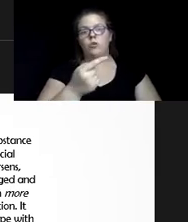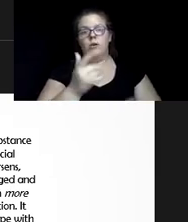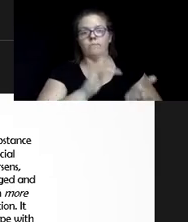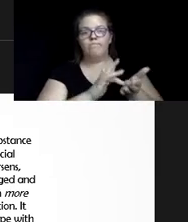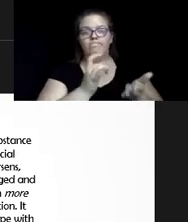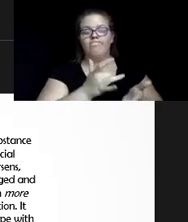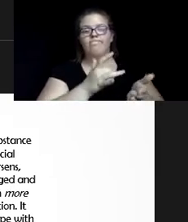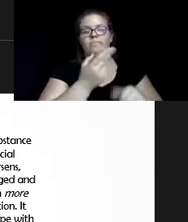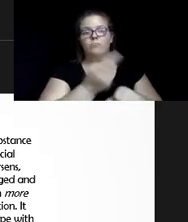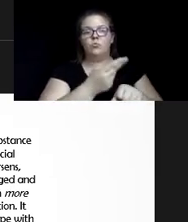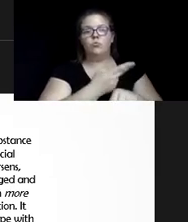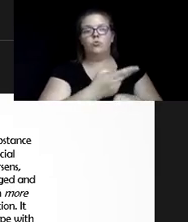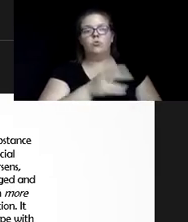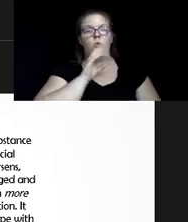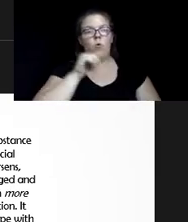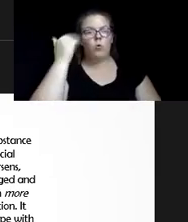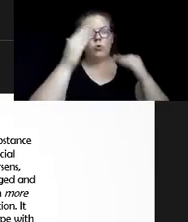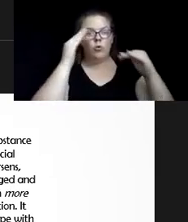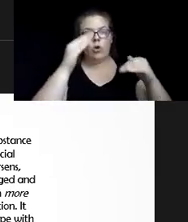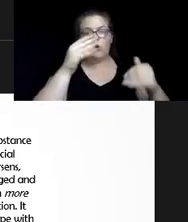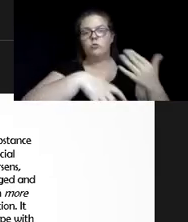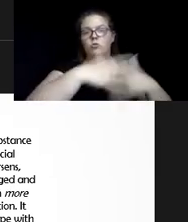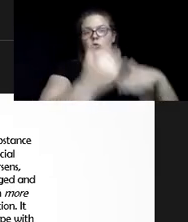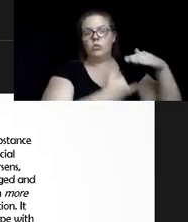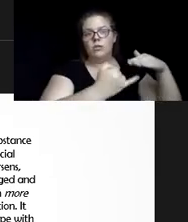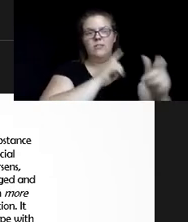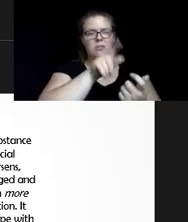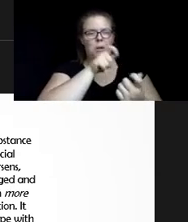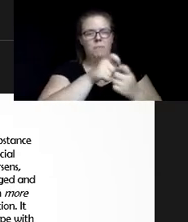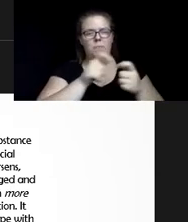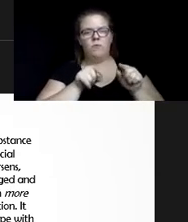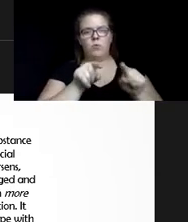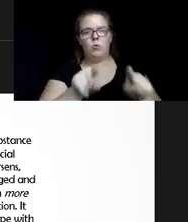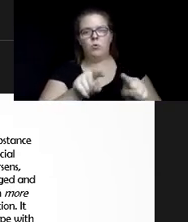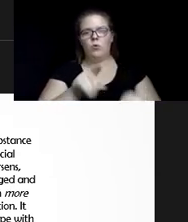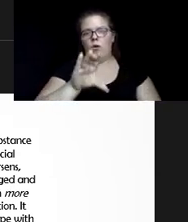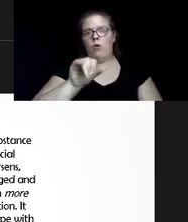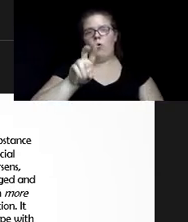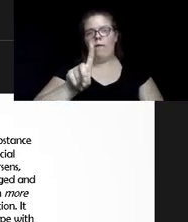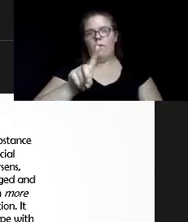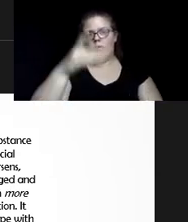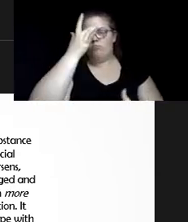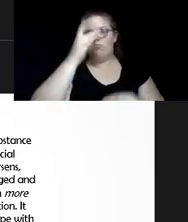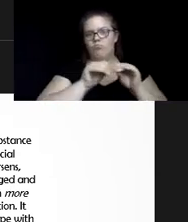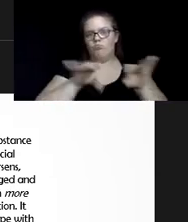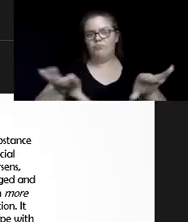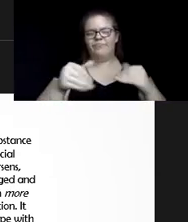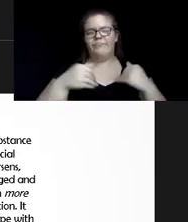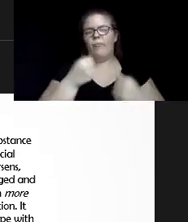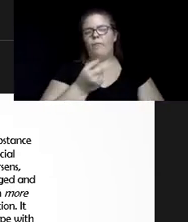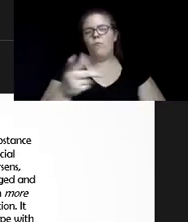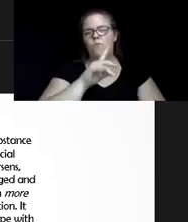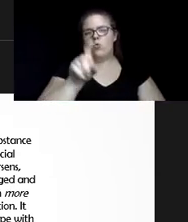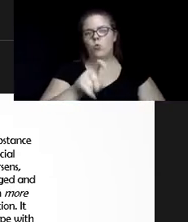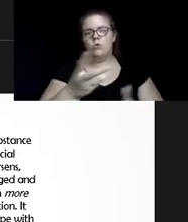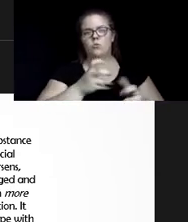adults in social isolation, specifically during COVID pandemic. So I have a couple of questions I wanted to